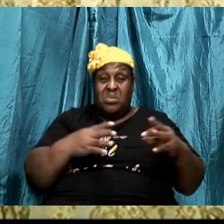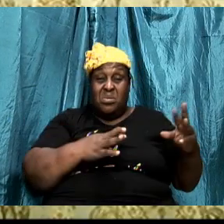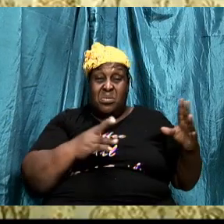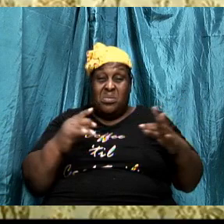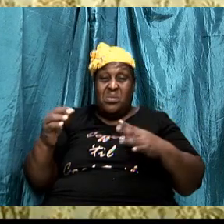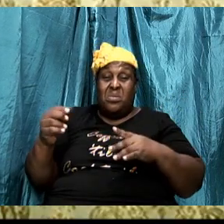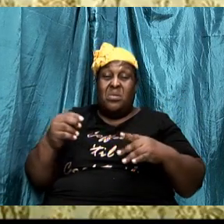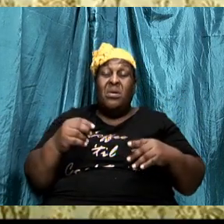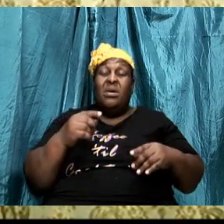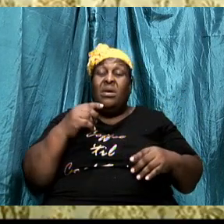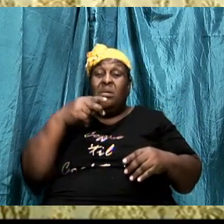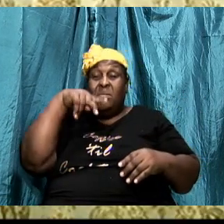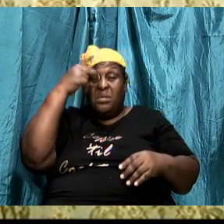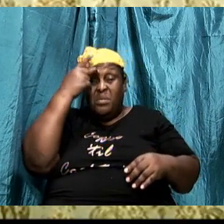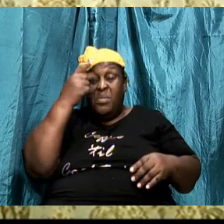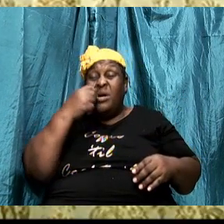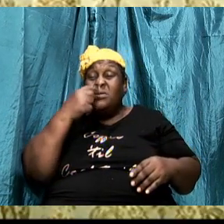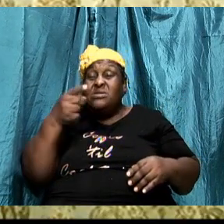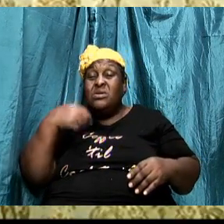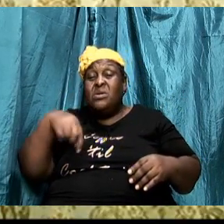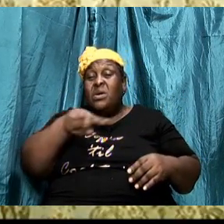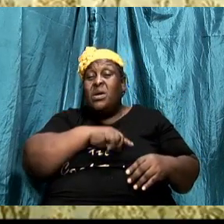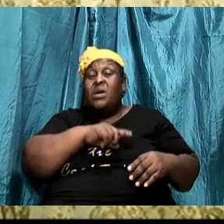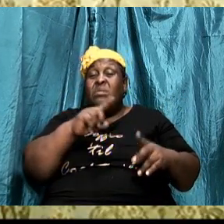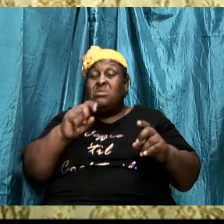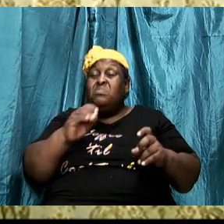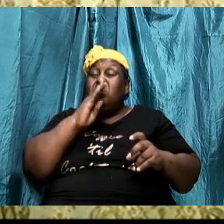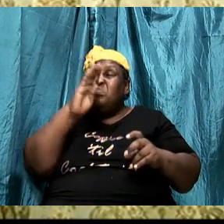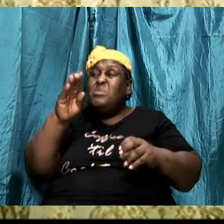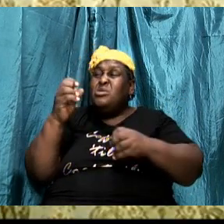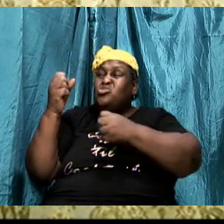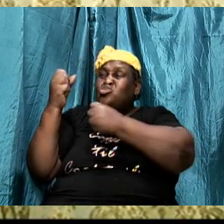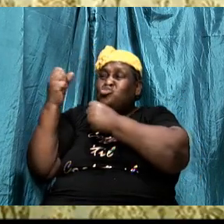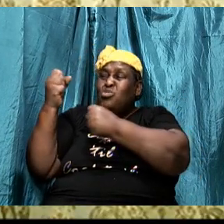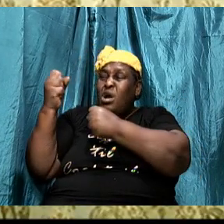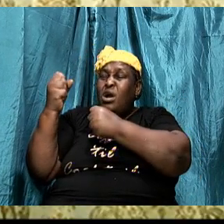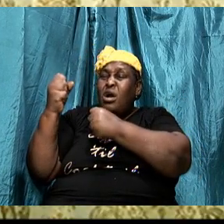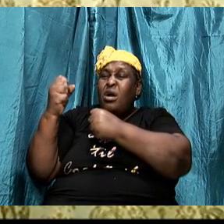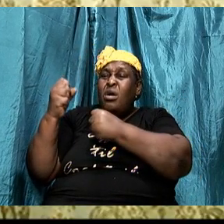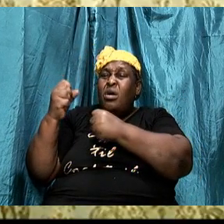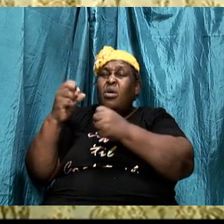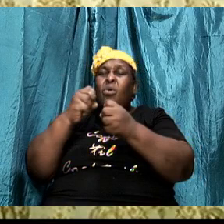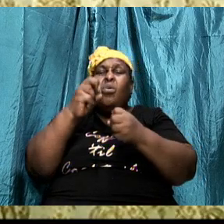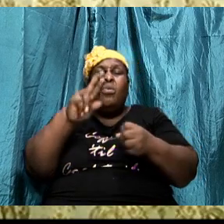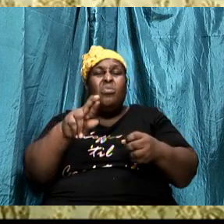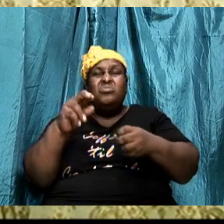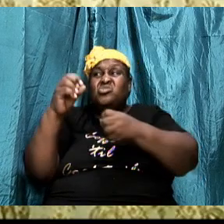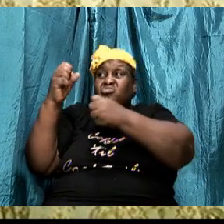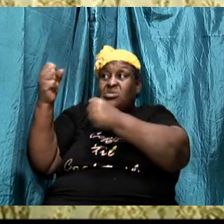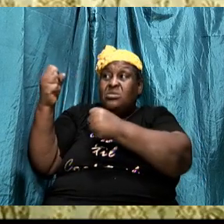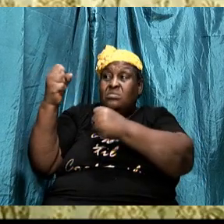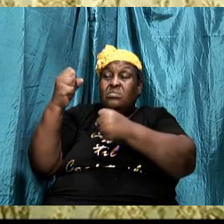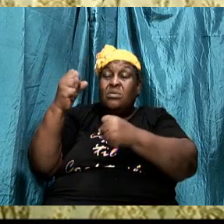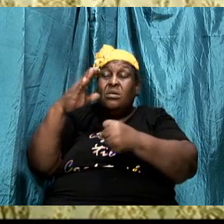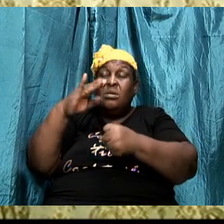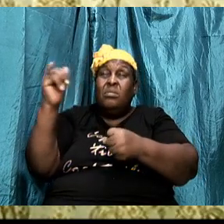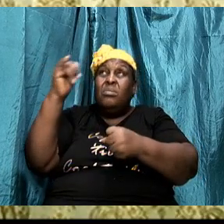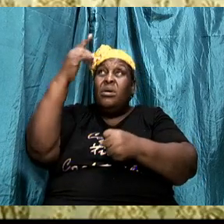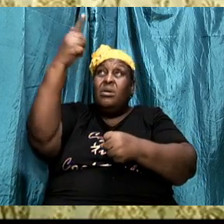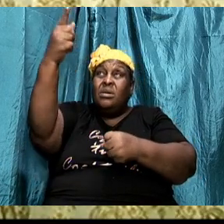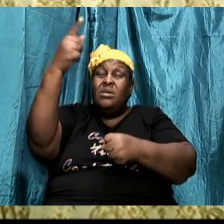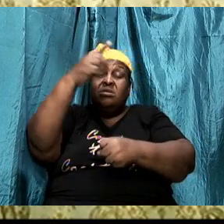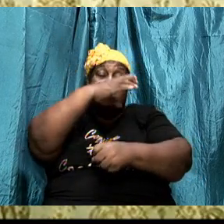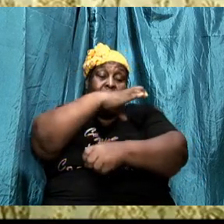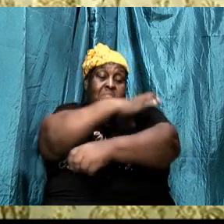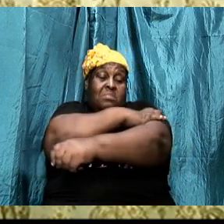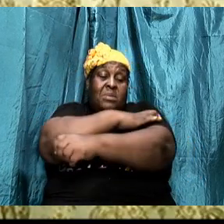should be strong in the Lord and in the power of the might. Or we should be strengthened in the Lord by his mighty